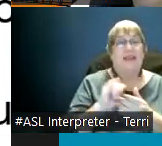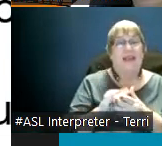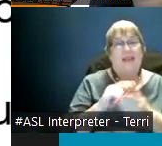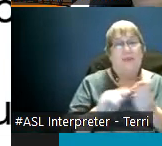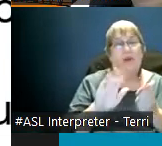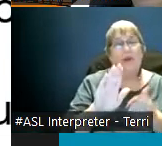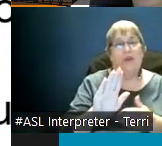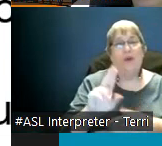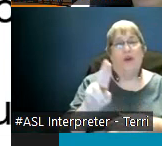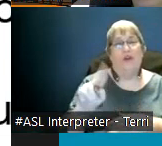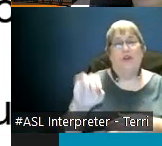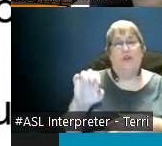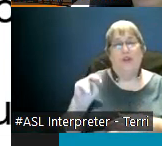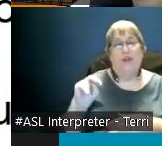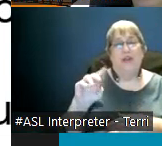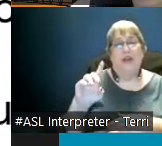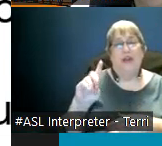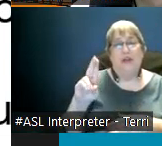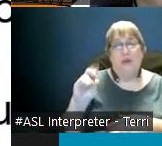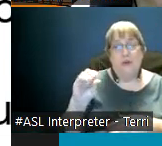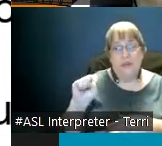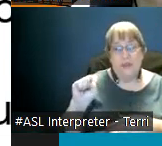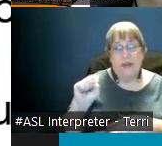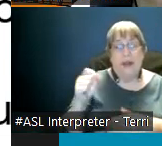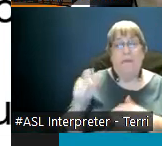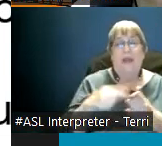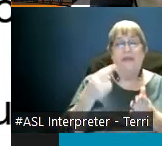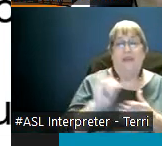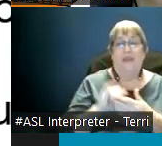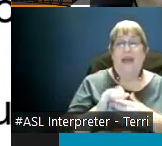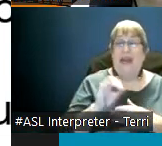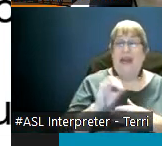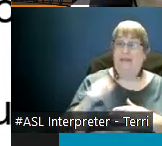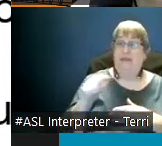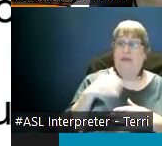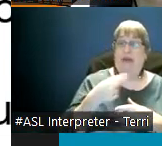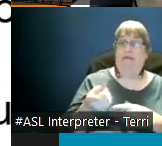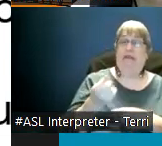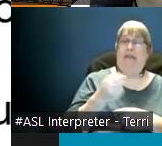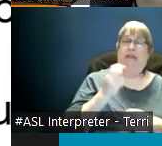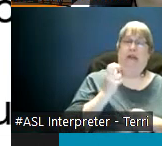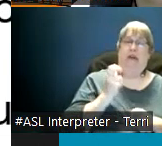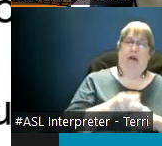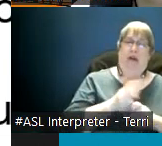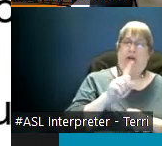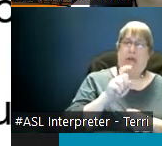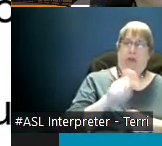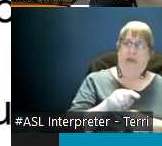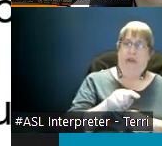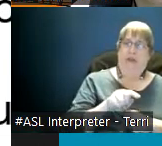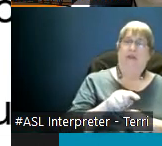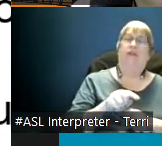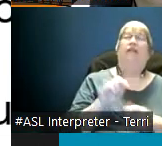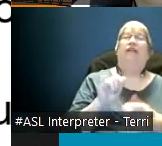right are are you you know and it also if we if we get a head scratcher of a question and we'll it also pays for the lawyers that we have to